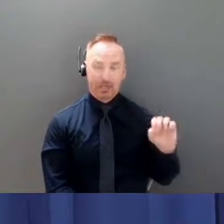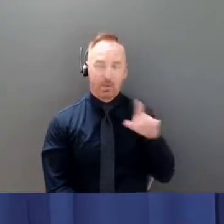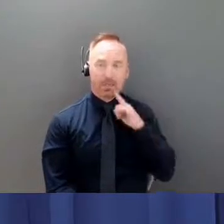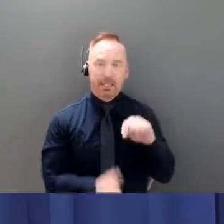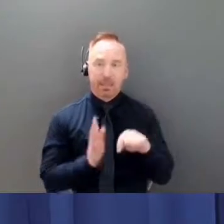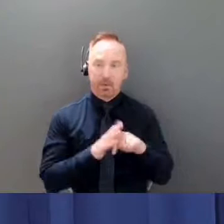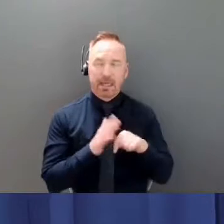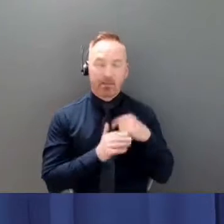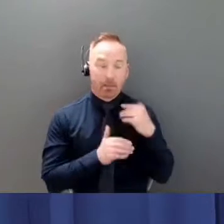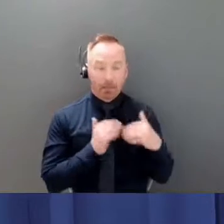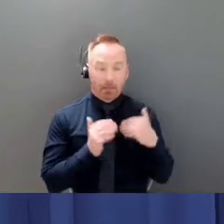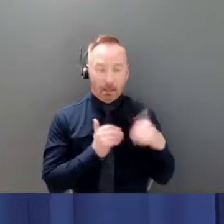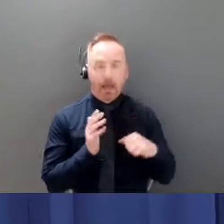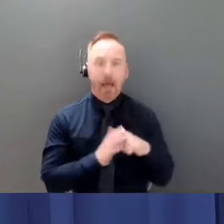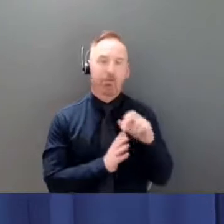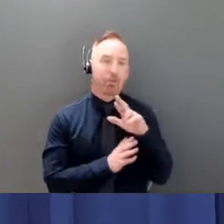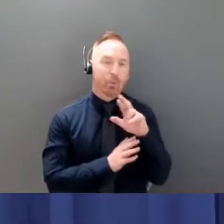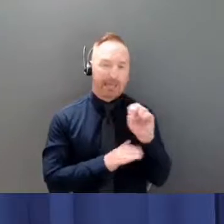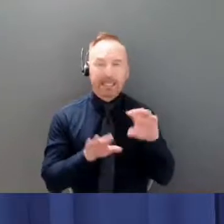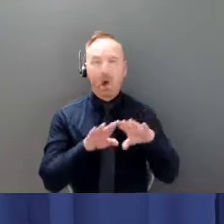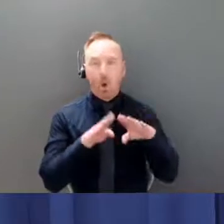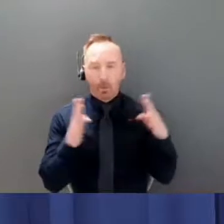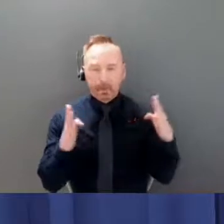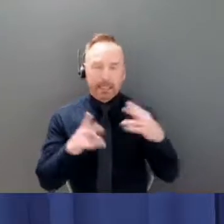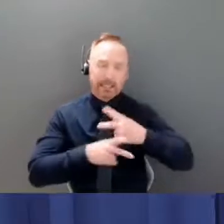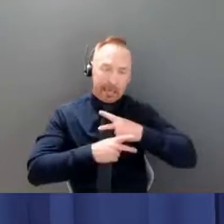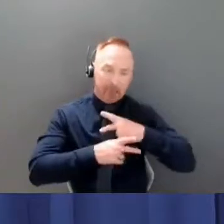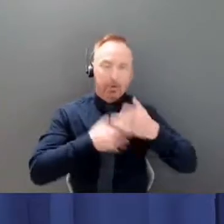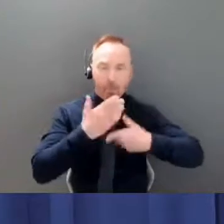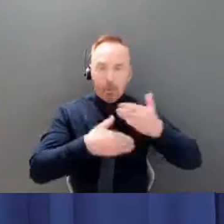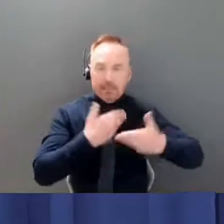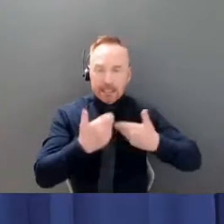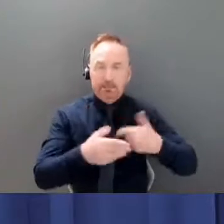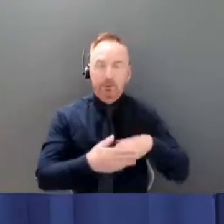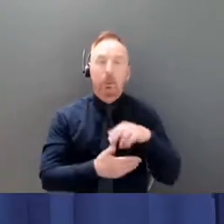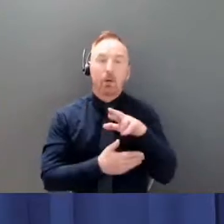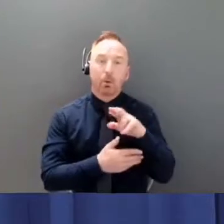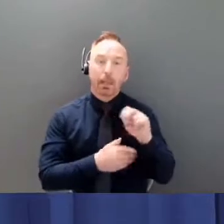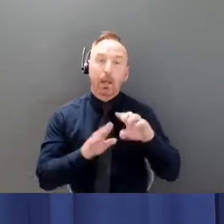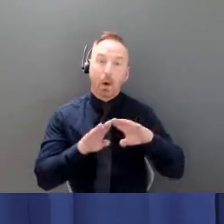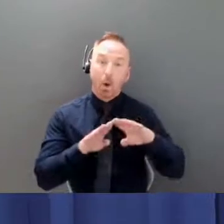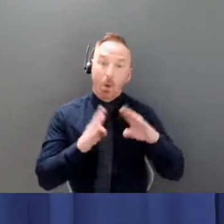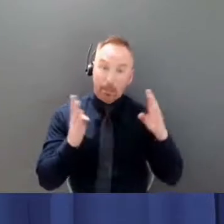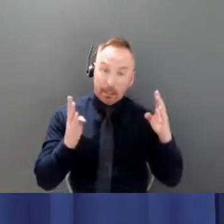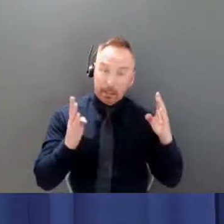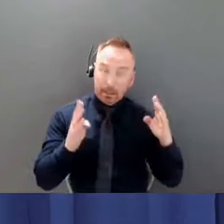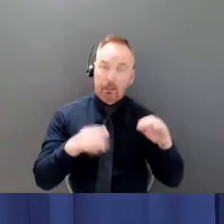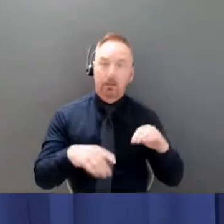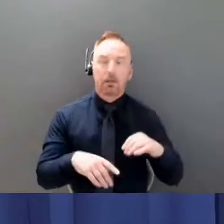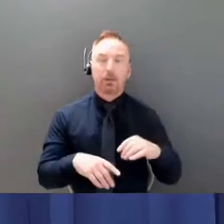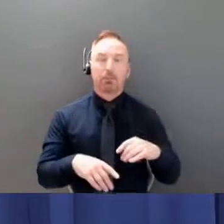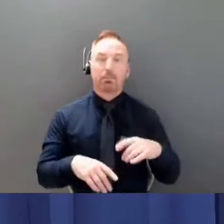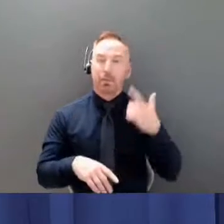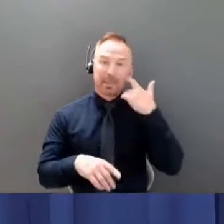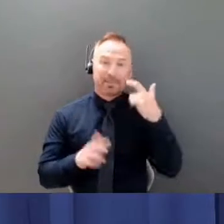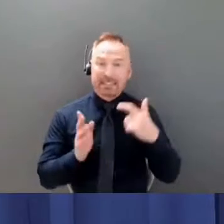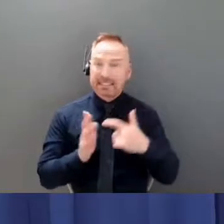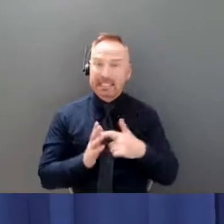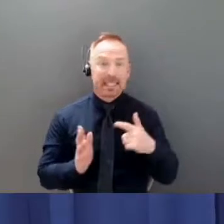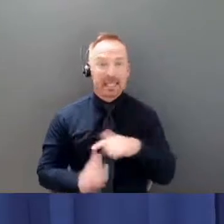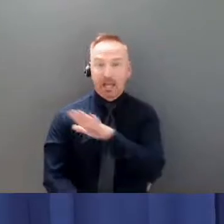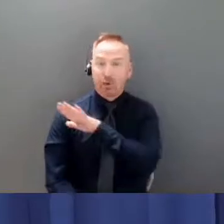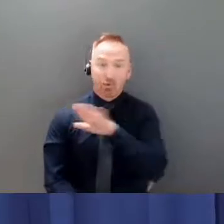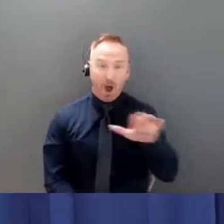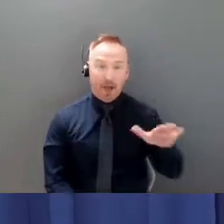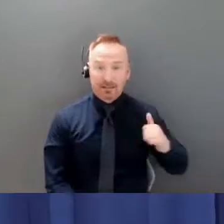progressive careful phased reopening but there's also as we have seen everywhere in the country if not in the world